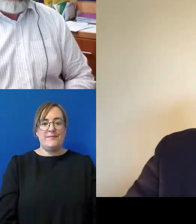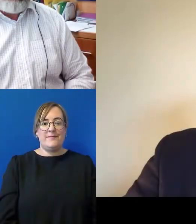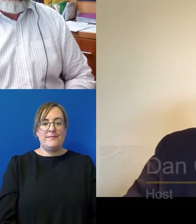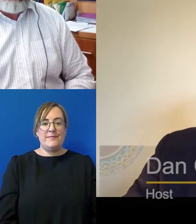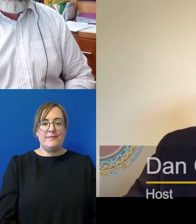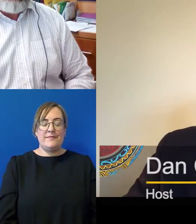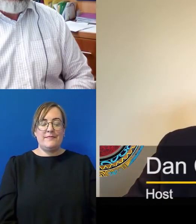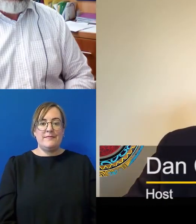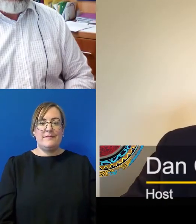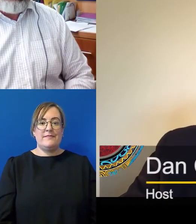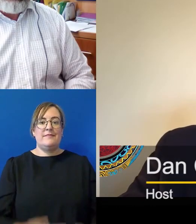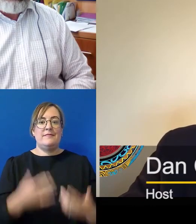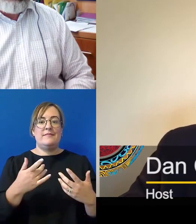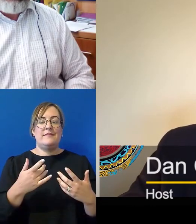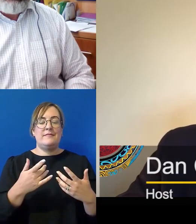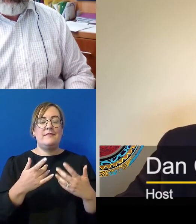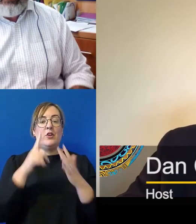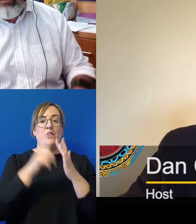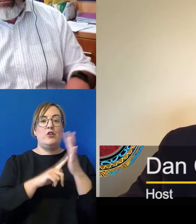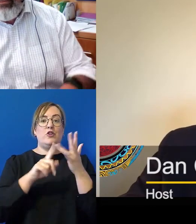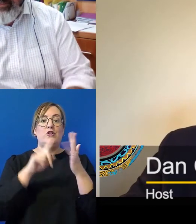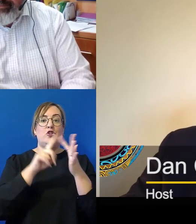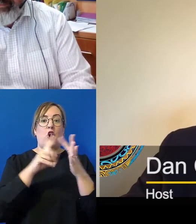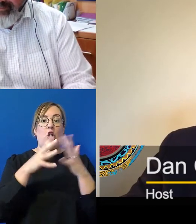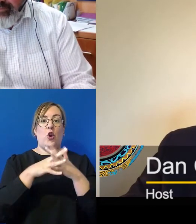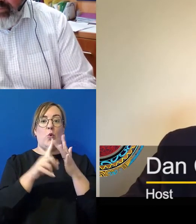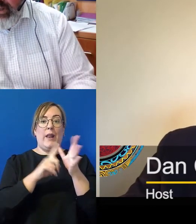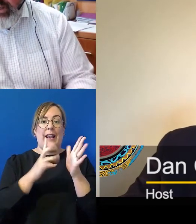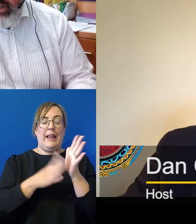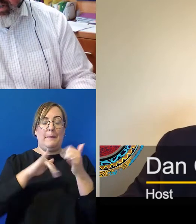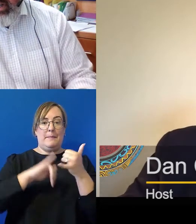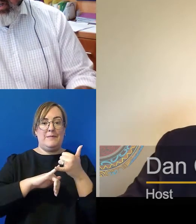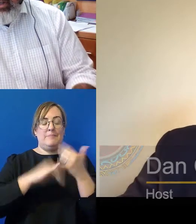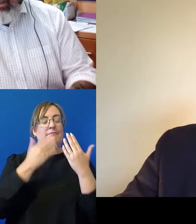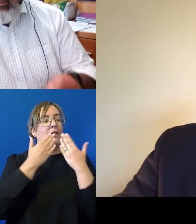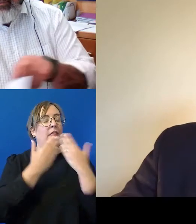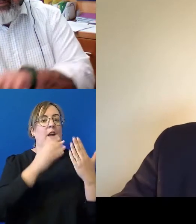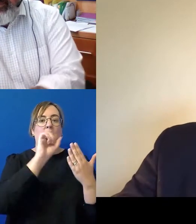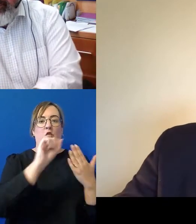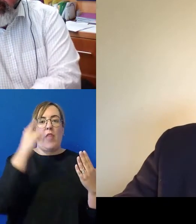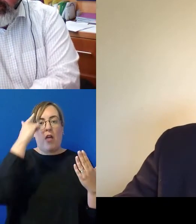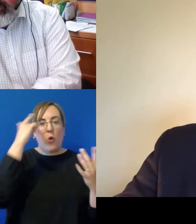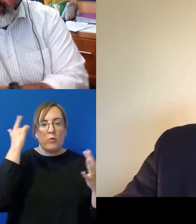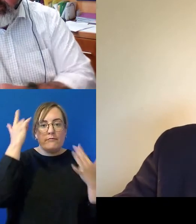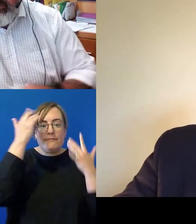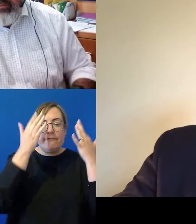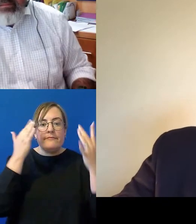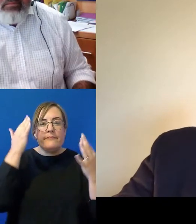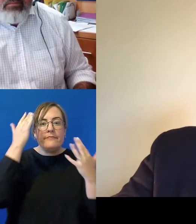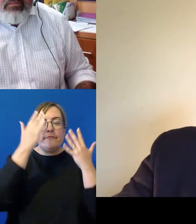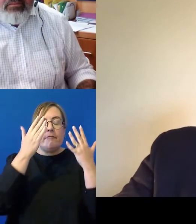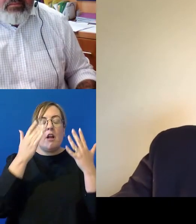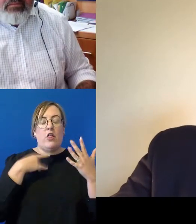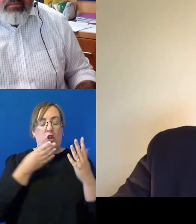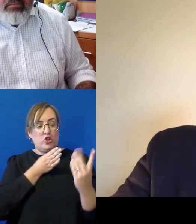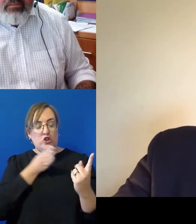Joe Williams Honourable Justice of the Supreme Court of New Zealand thank you very much for that thought provoking address on the journey of